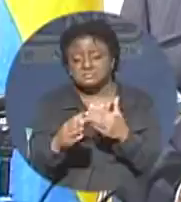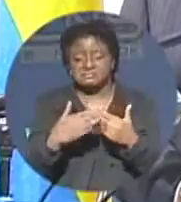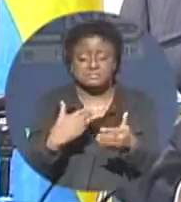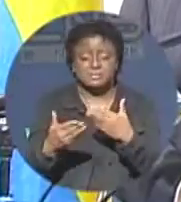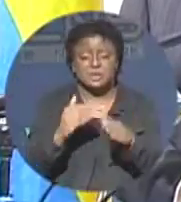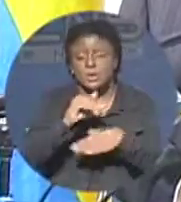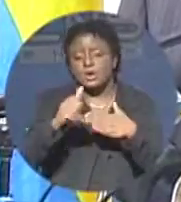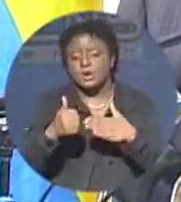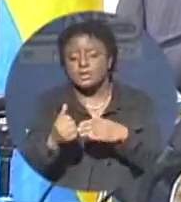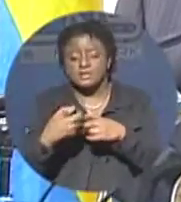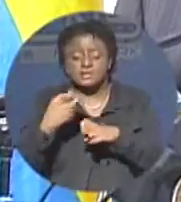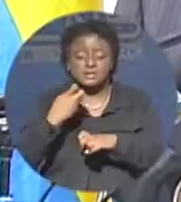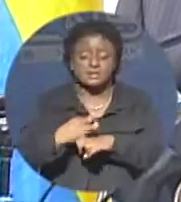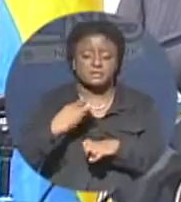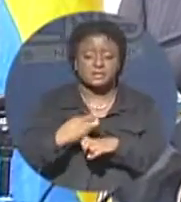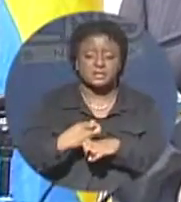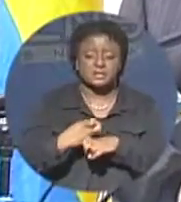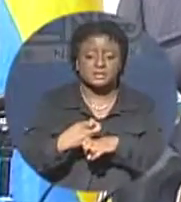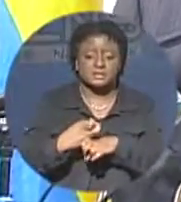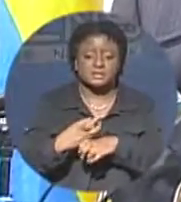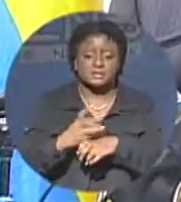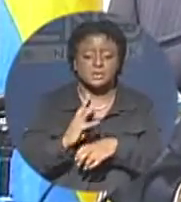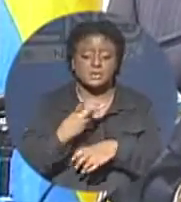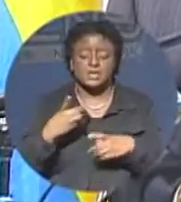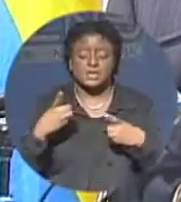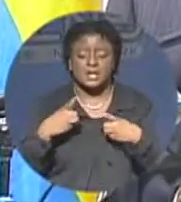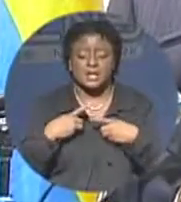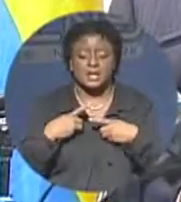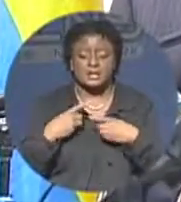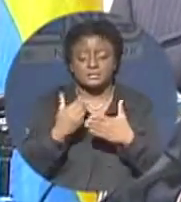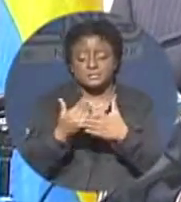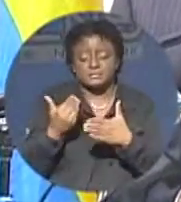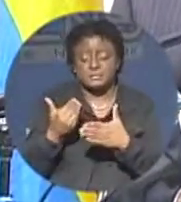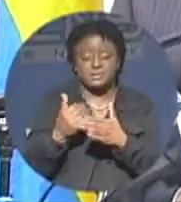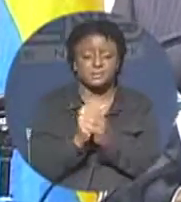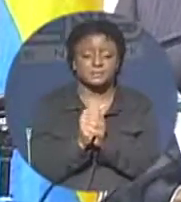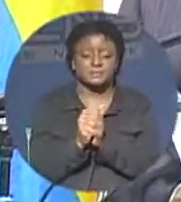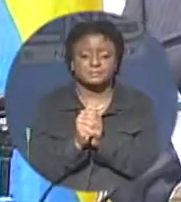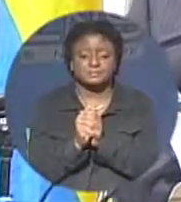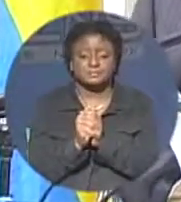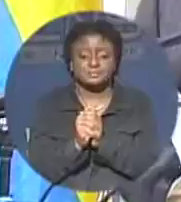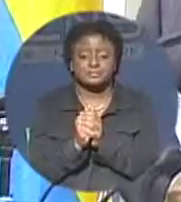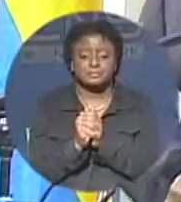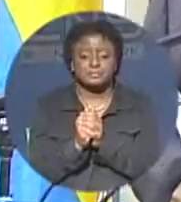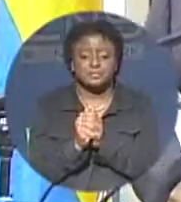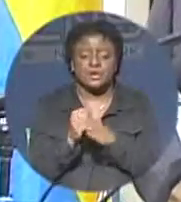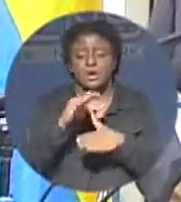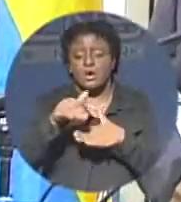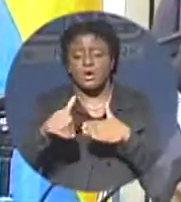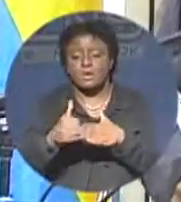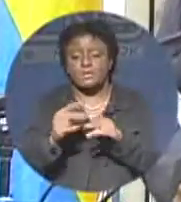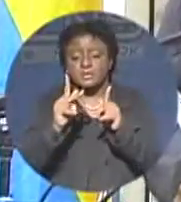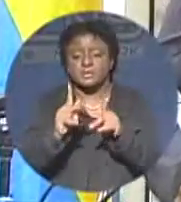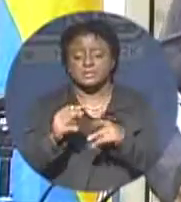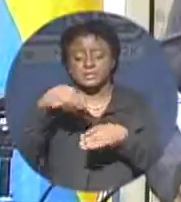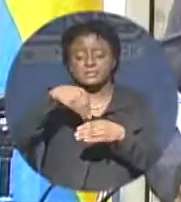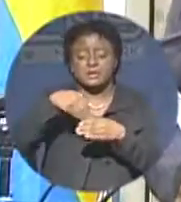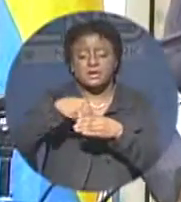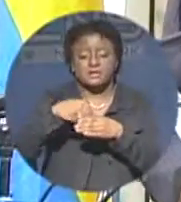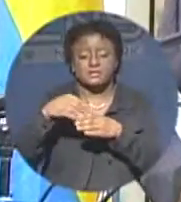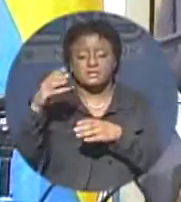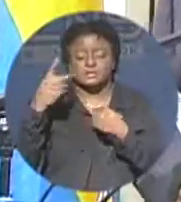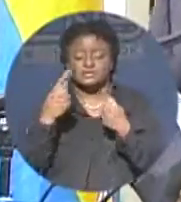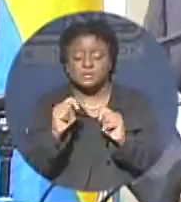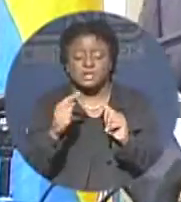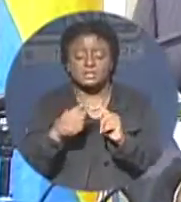had arriving at the point. It's apparent that all of the stakeholders are seeking to make BTC a robust and